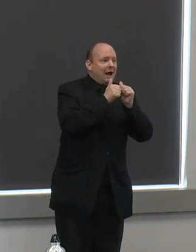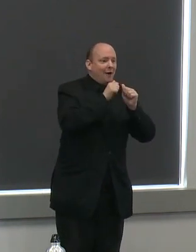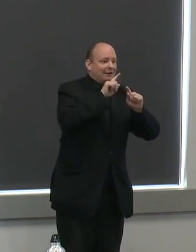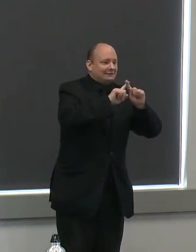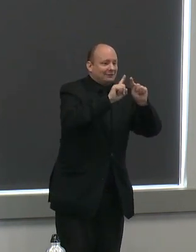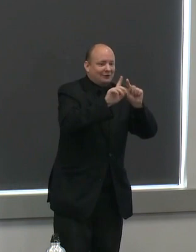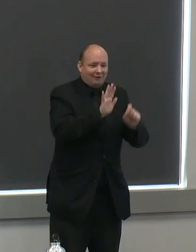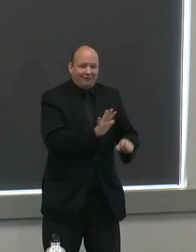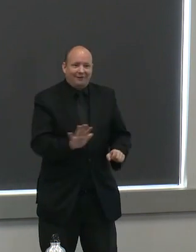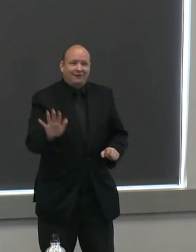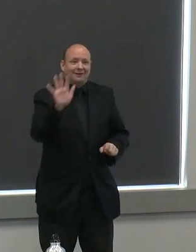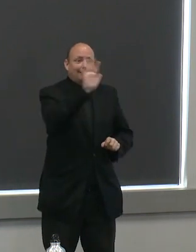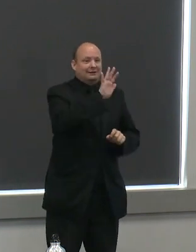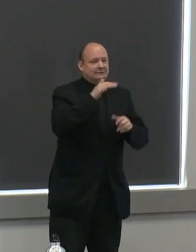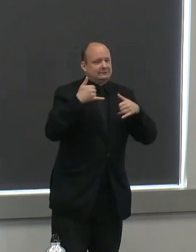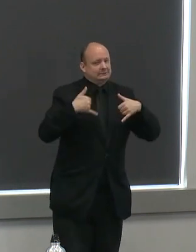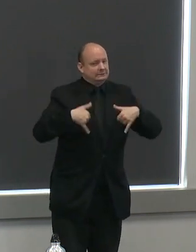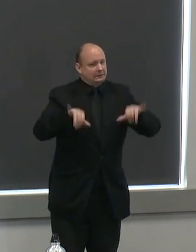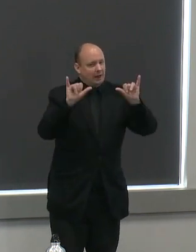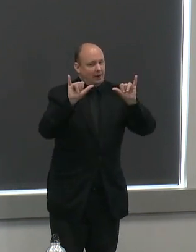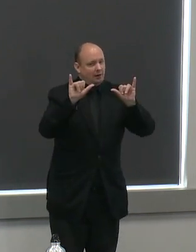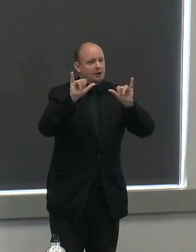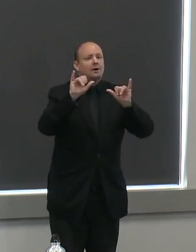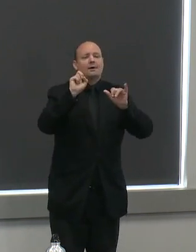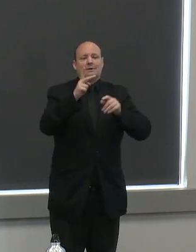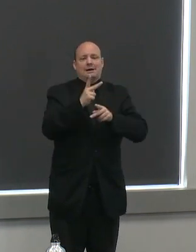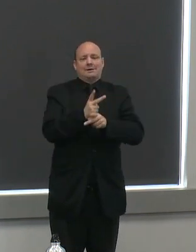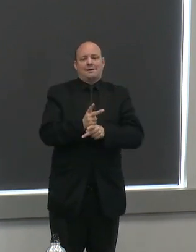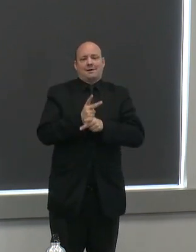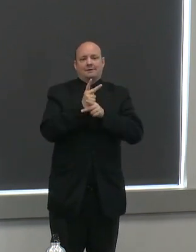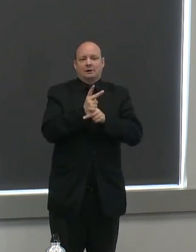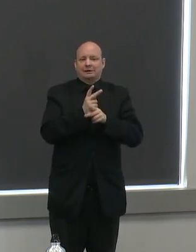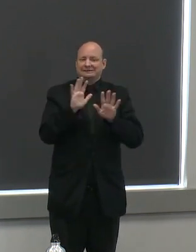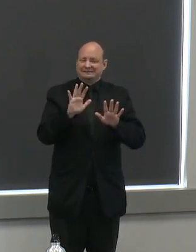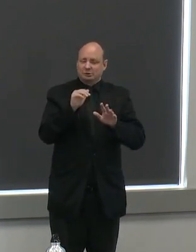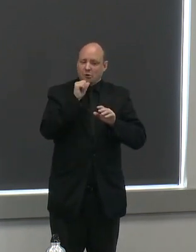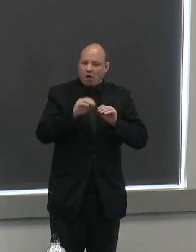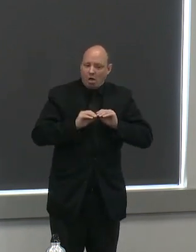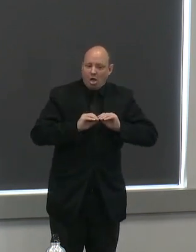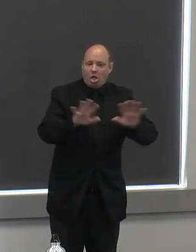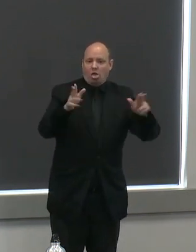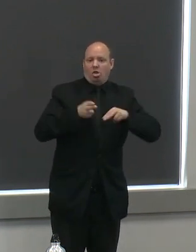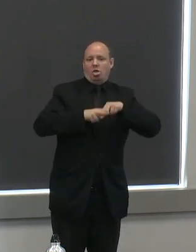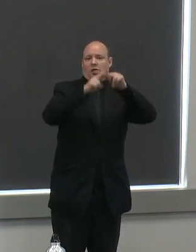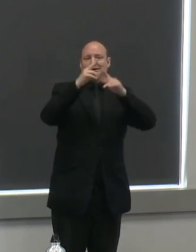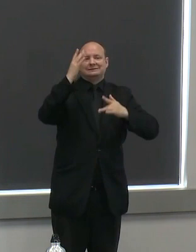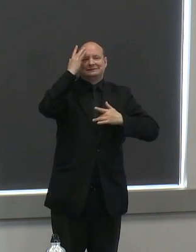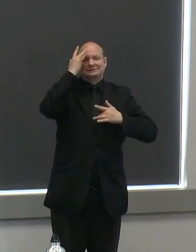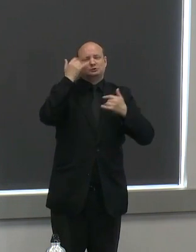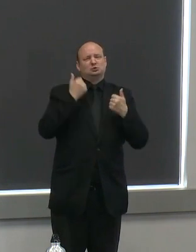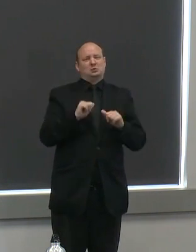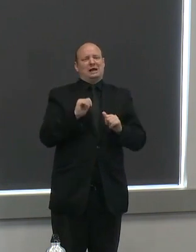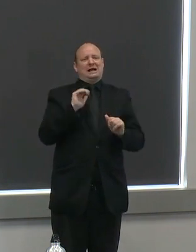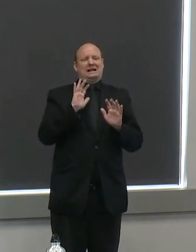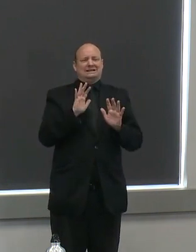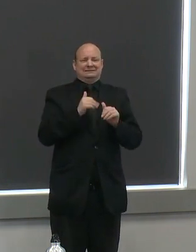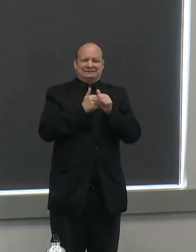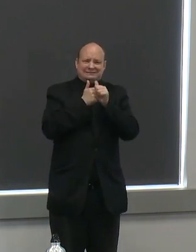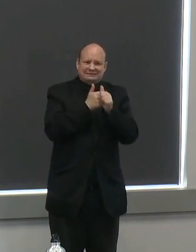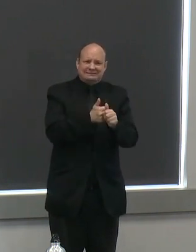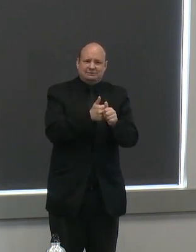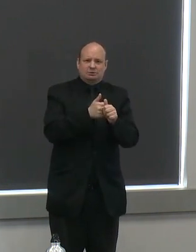to be careful in terms of spreading the virus that means you will still need to comply with social